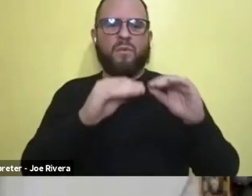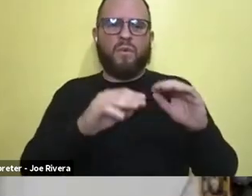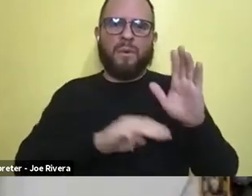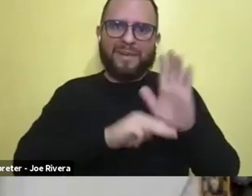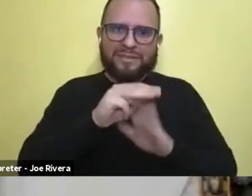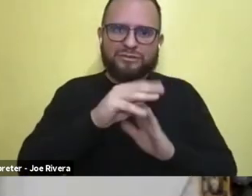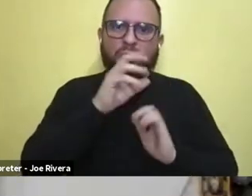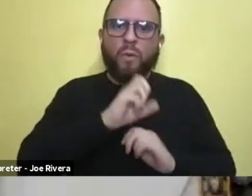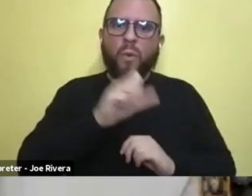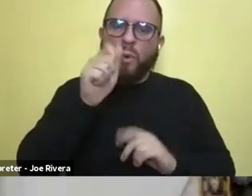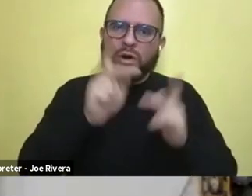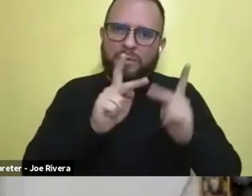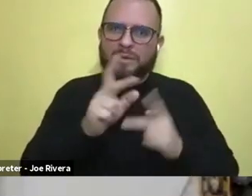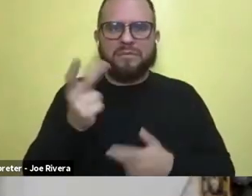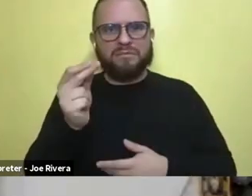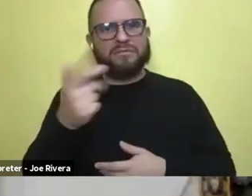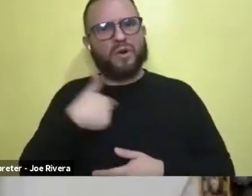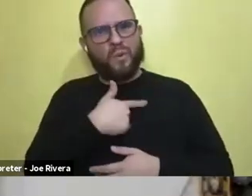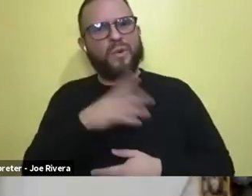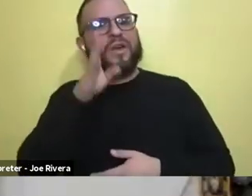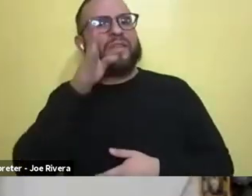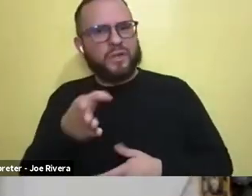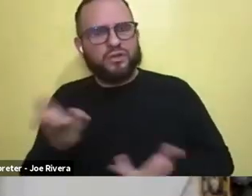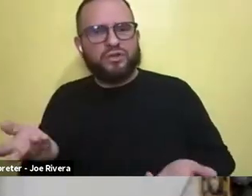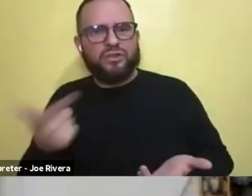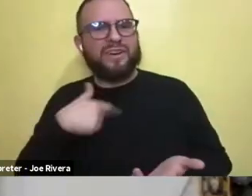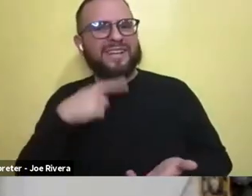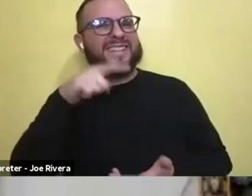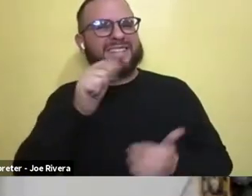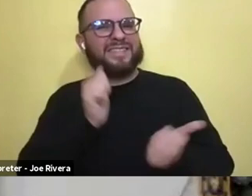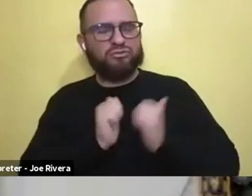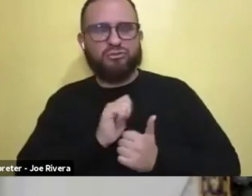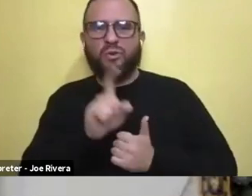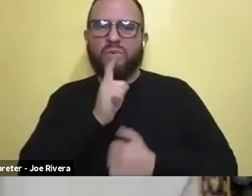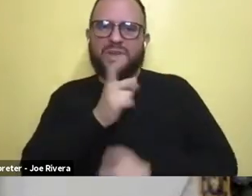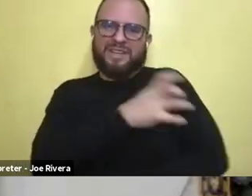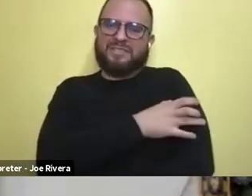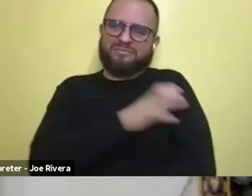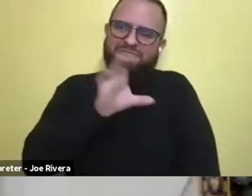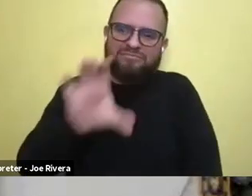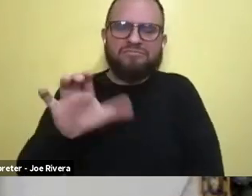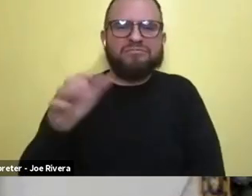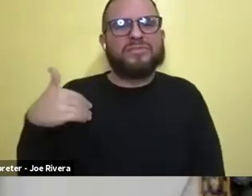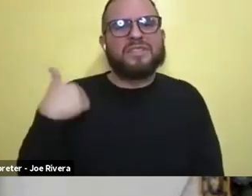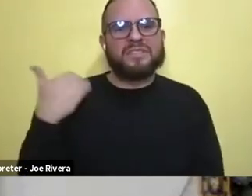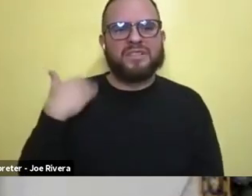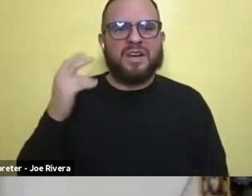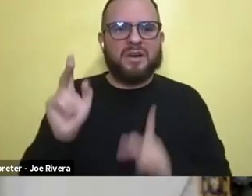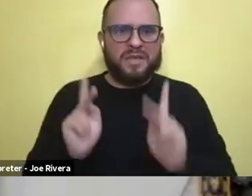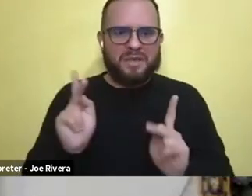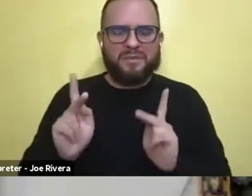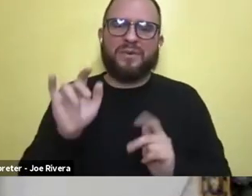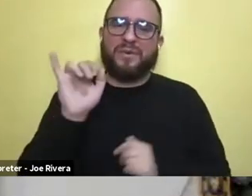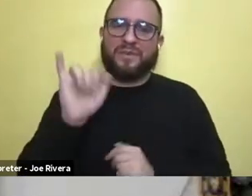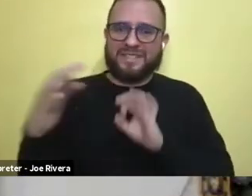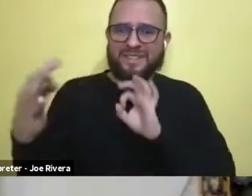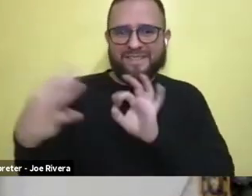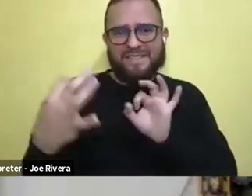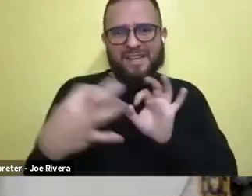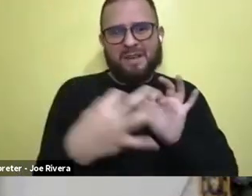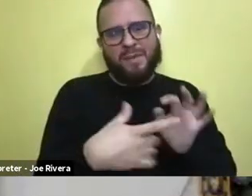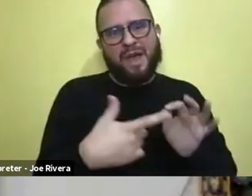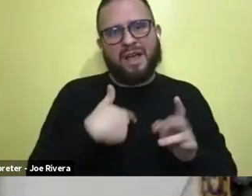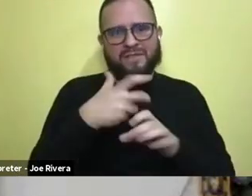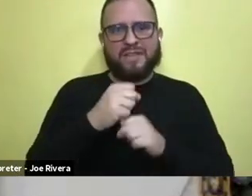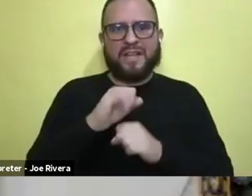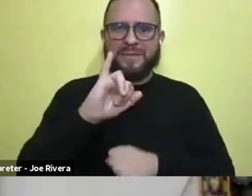are going to be the future. And, um, I think this show really empowers young people. That's the, um, feedback that I've been getting on my Instagram.